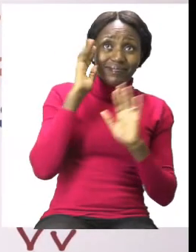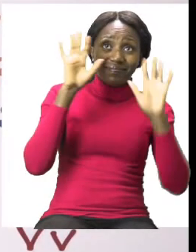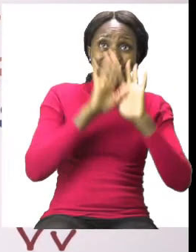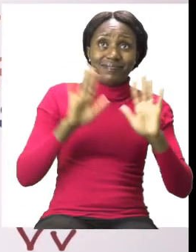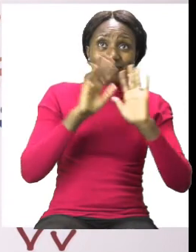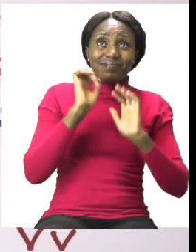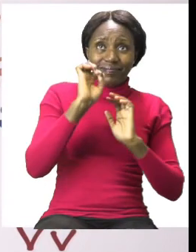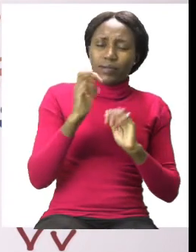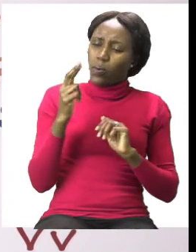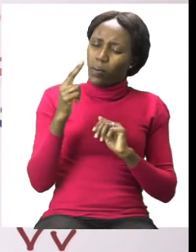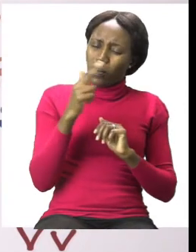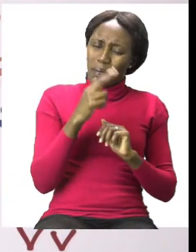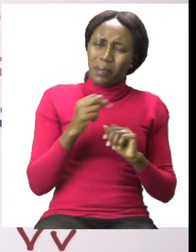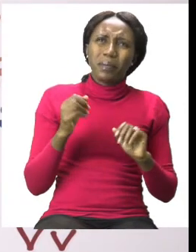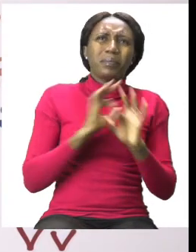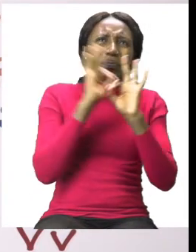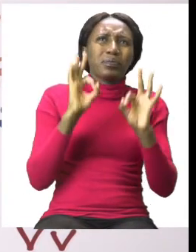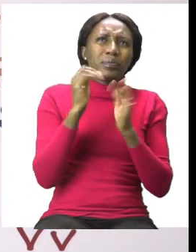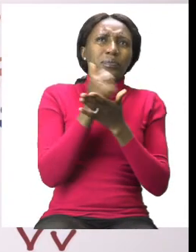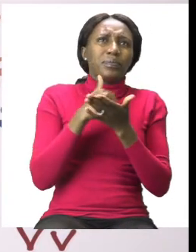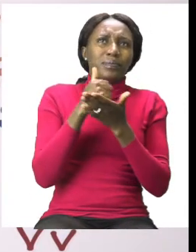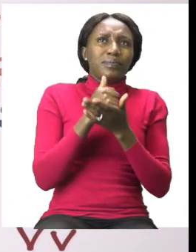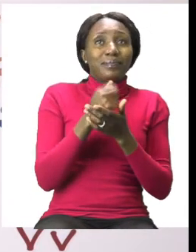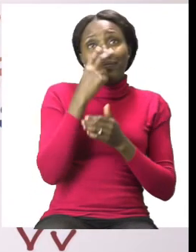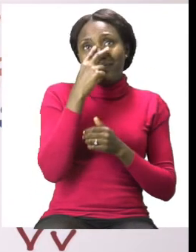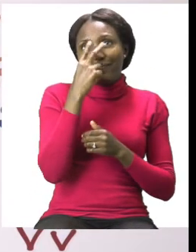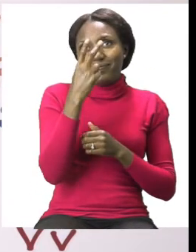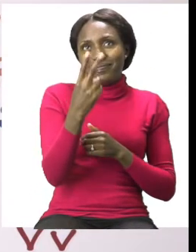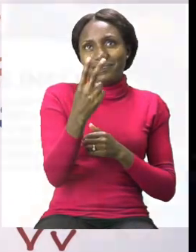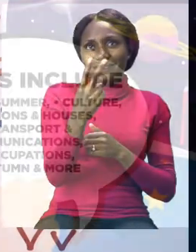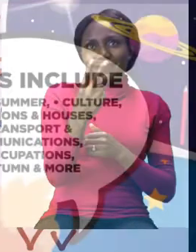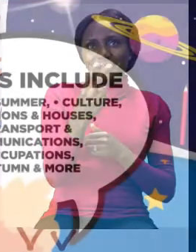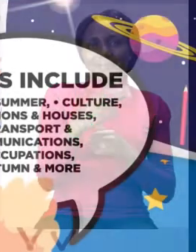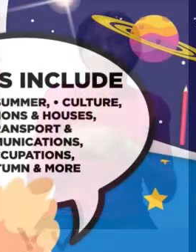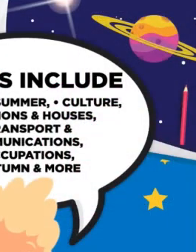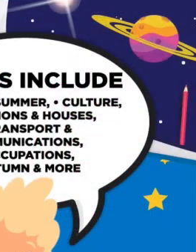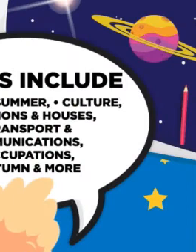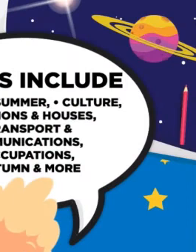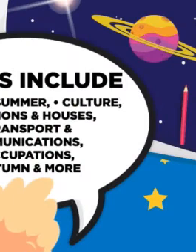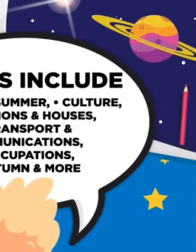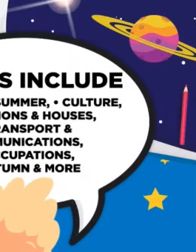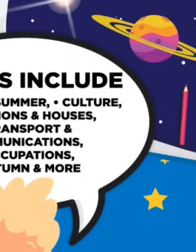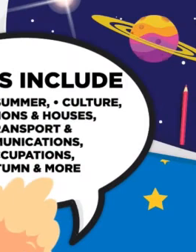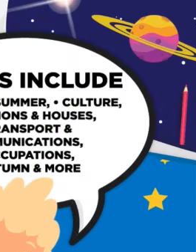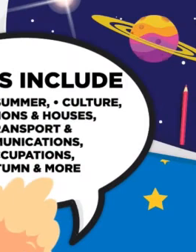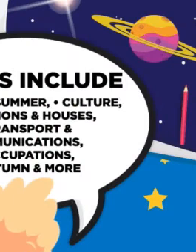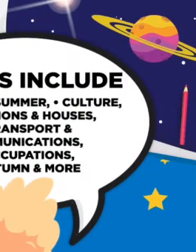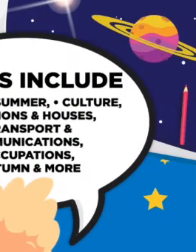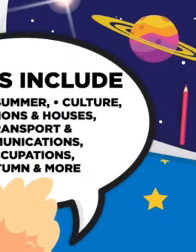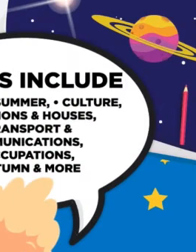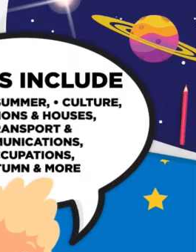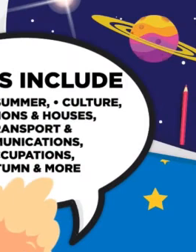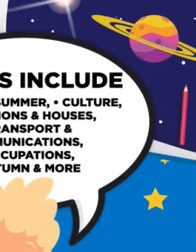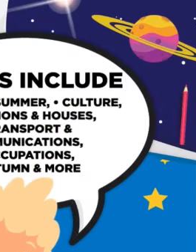cut neatly. I will see you soon after the advert break. Do you have children in the age range of